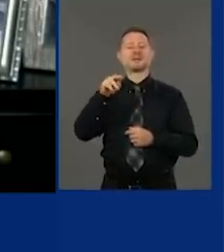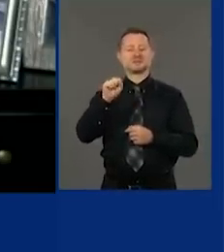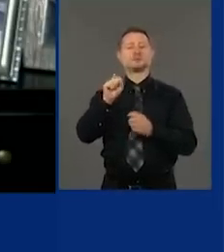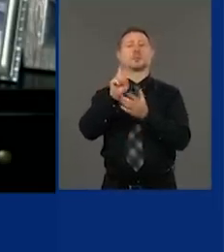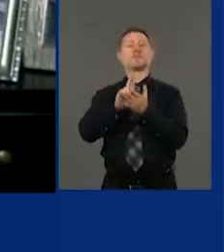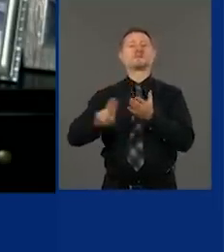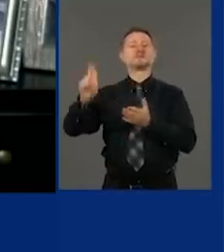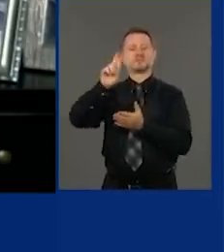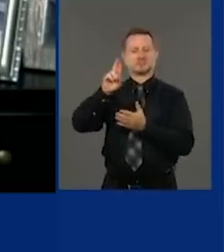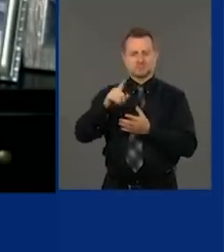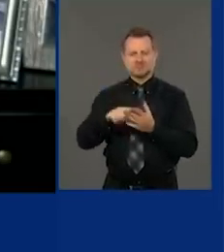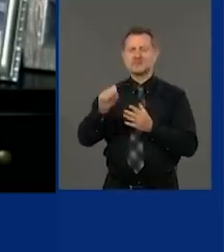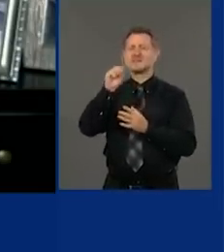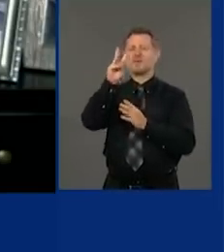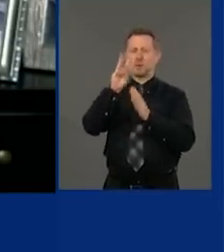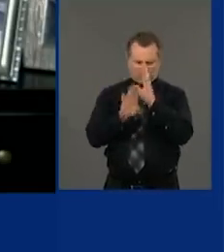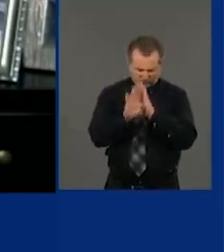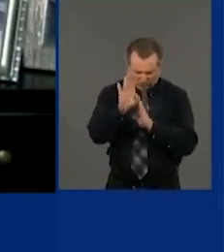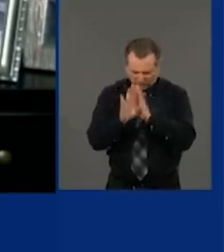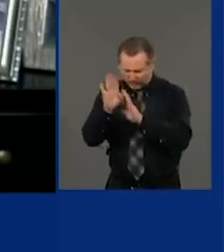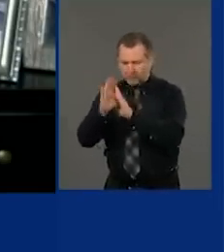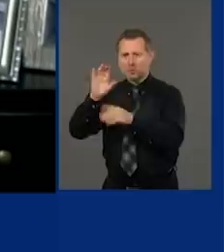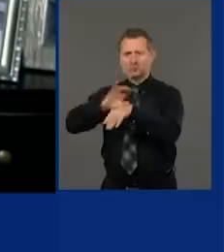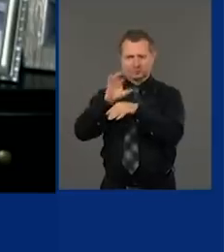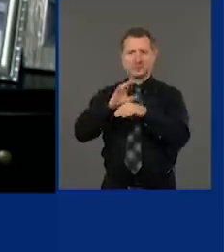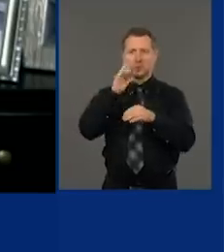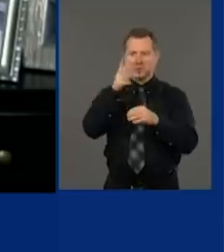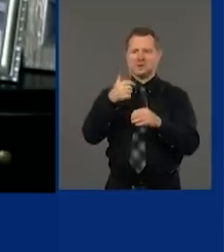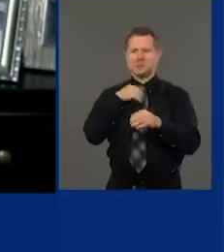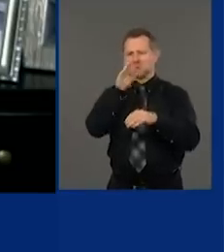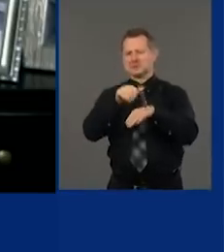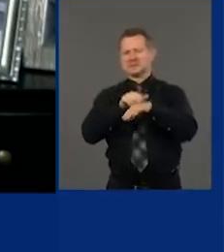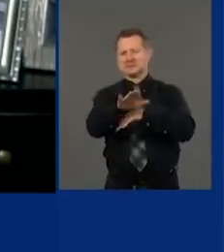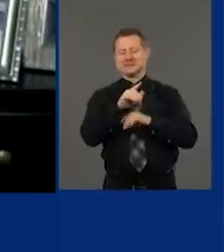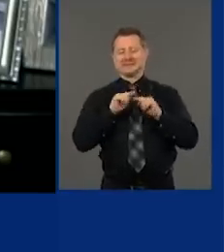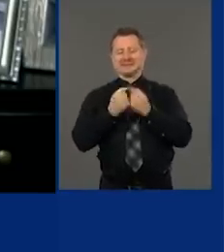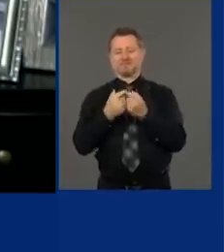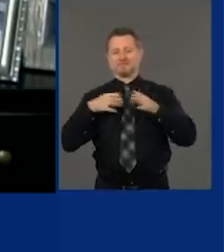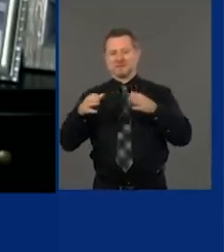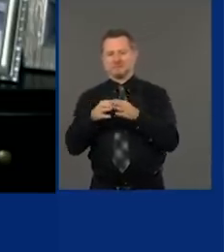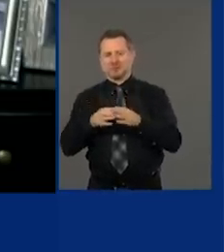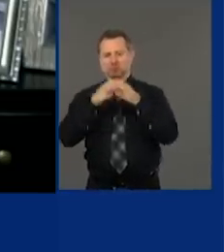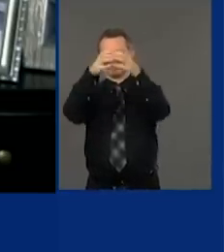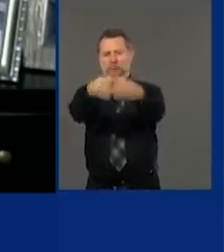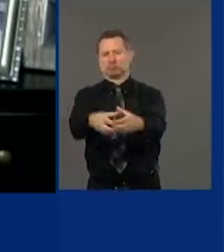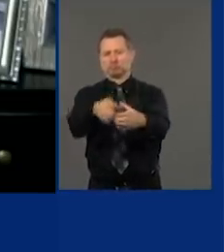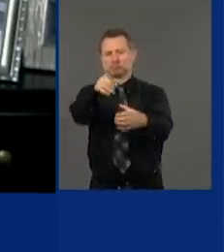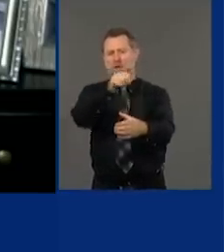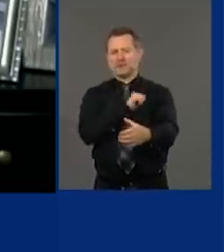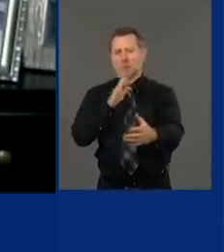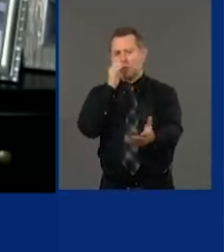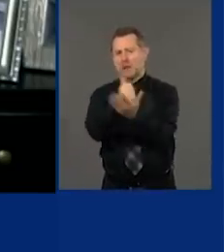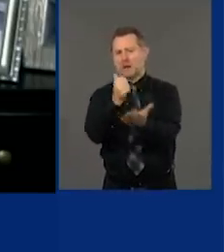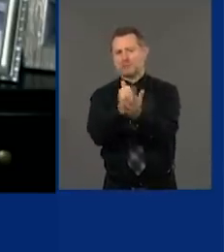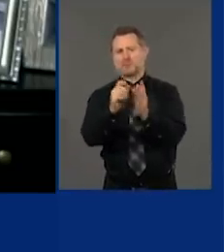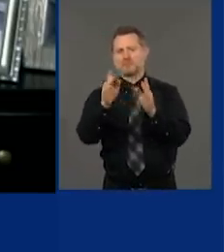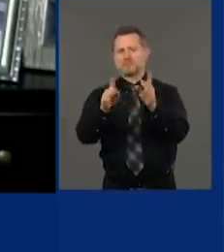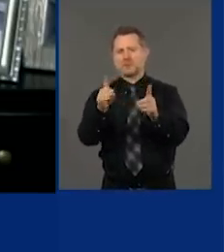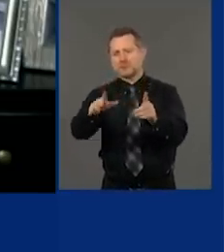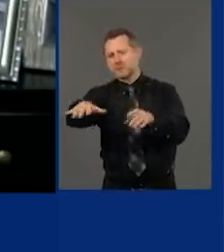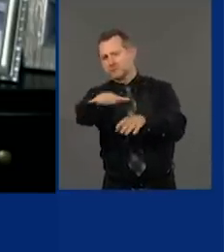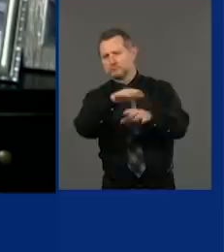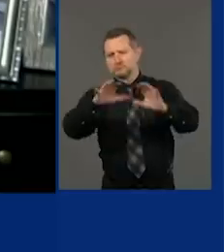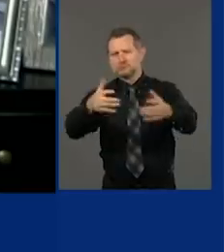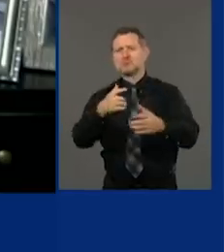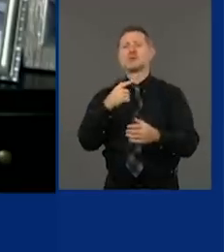program. So I'll send the team down to Atlanta and they can work with your people. And whatever we know and